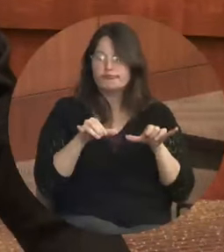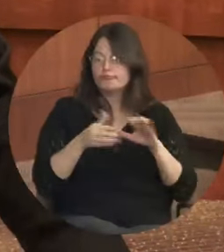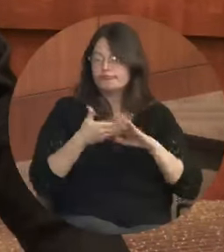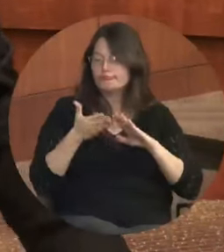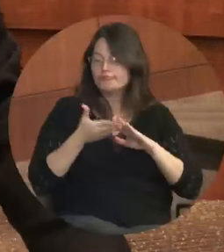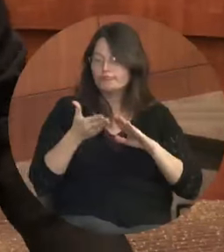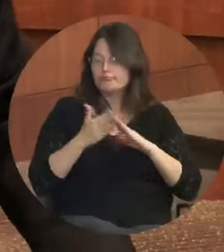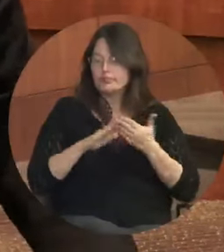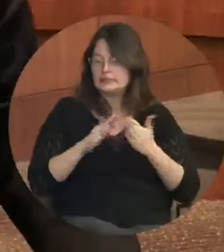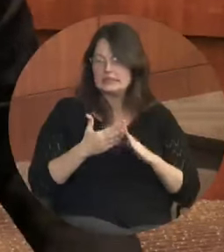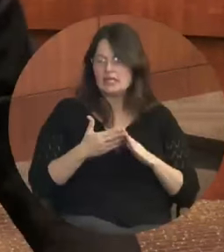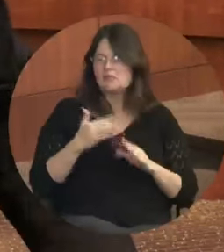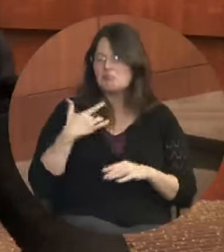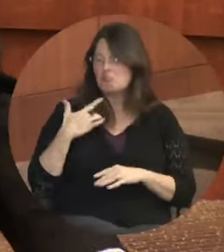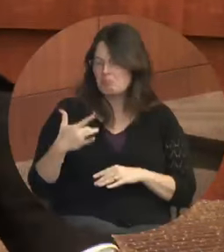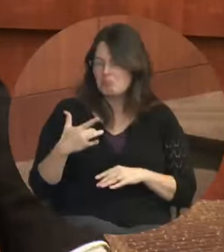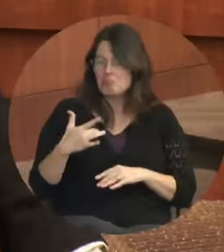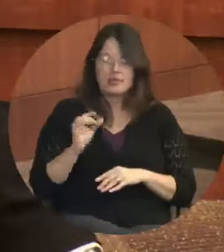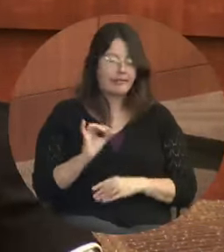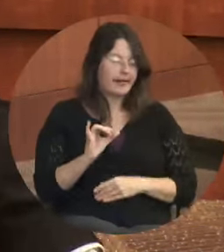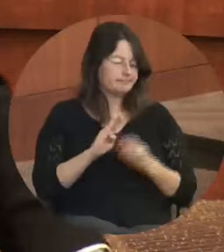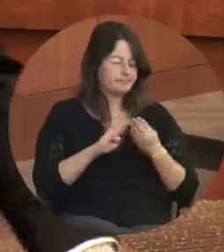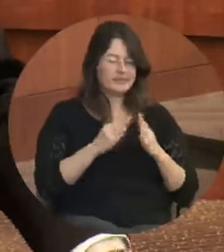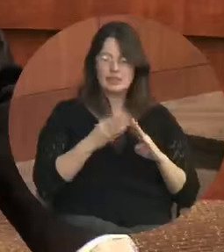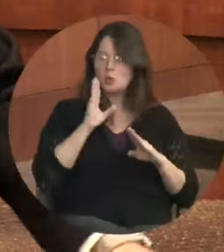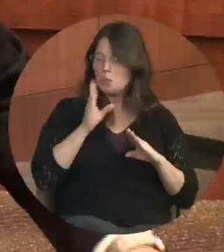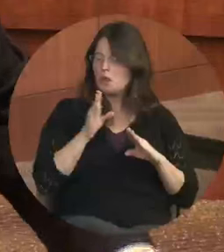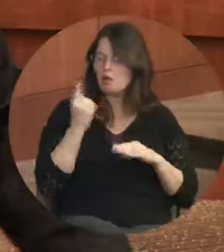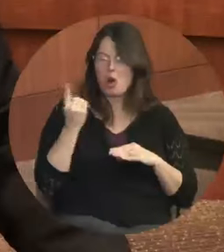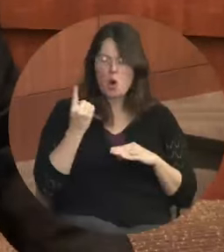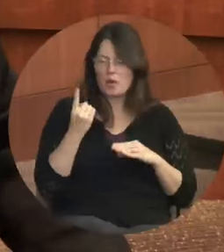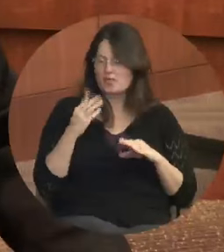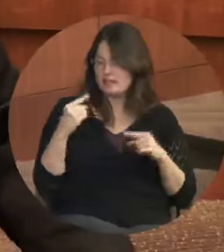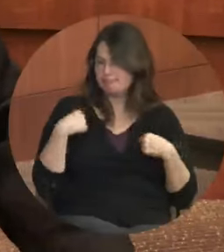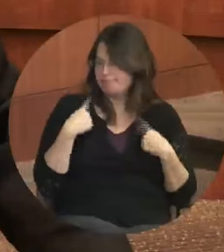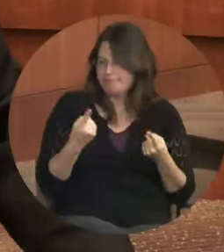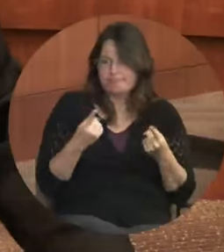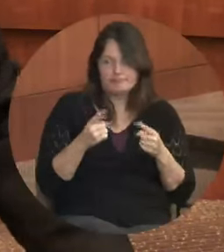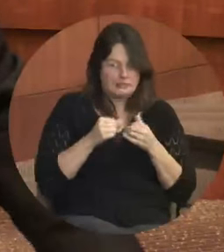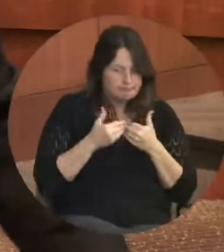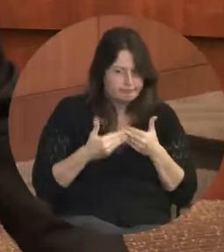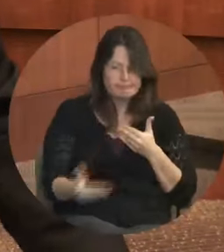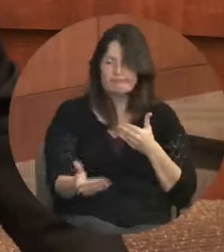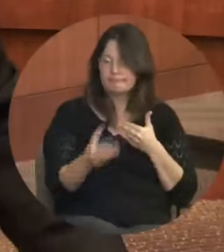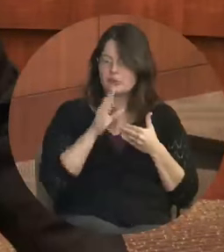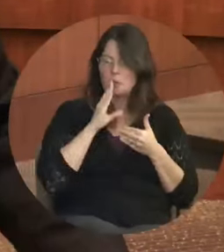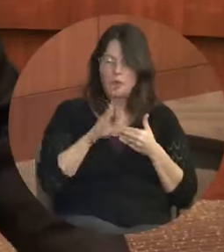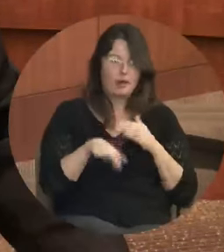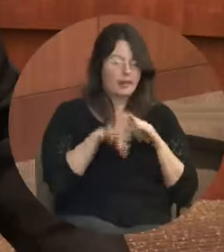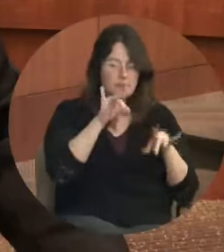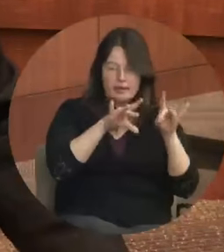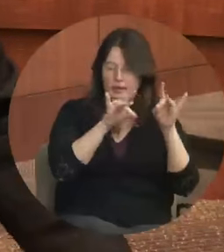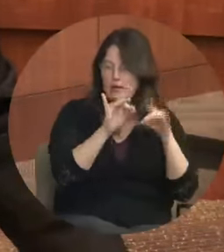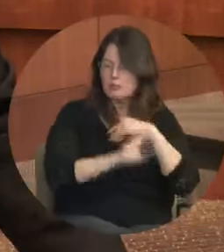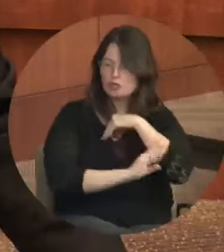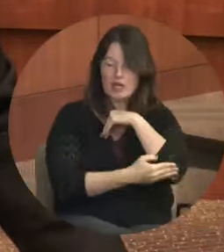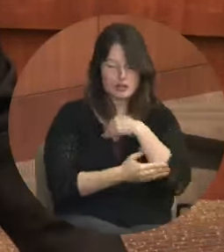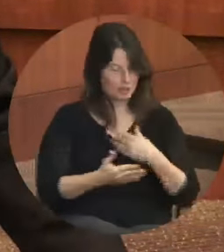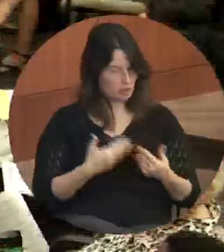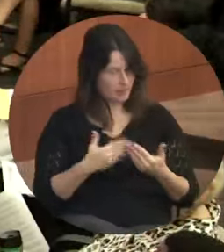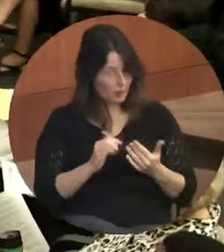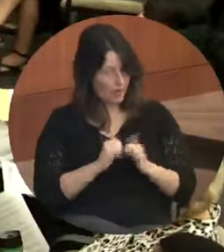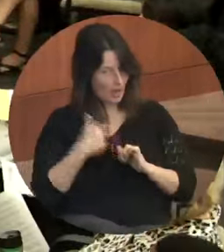There are certain things that a city does and will continue to do, such as pick up the trash, no matter how we choose to do that.